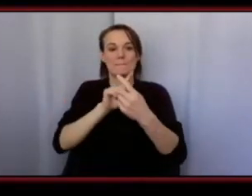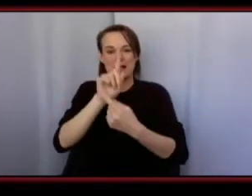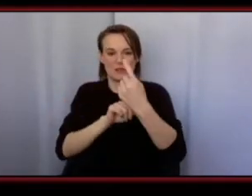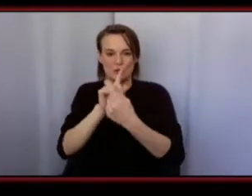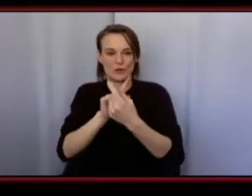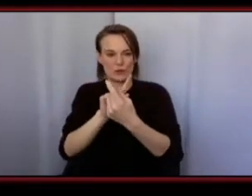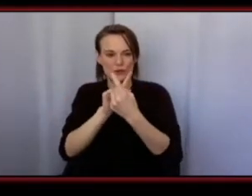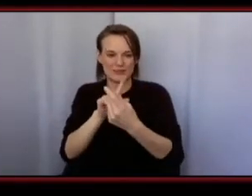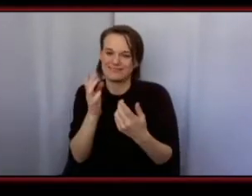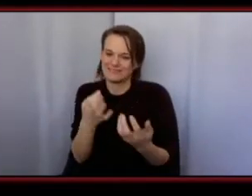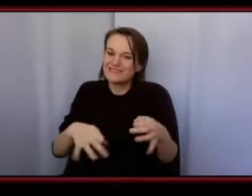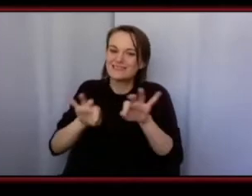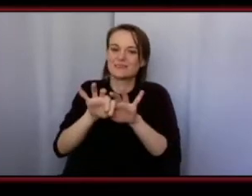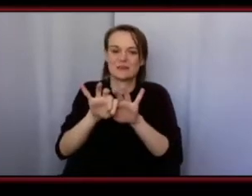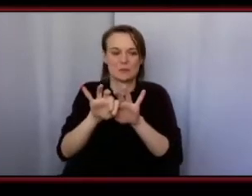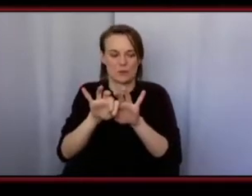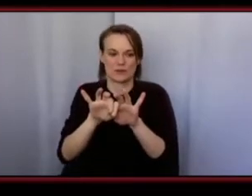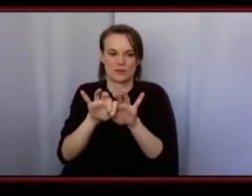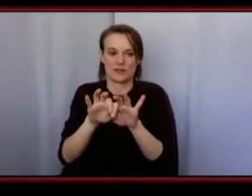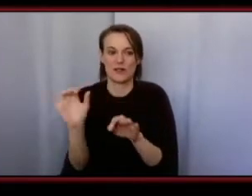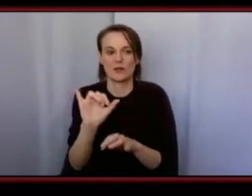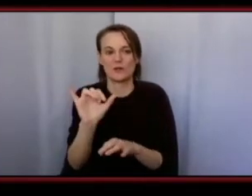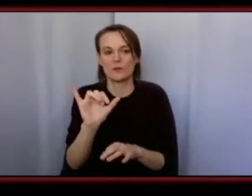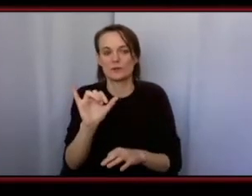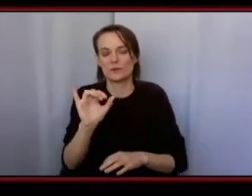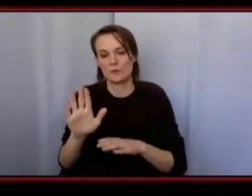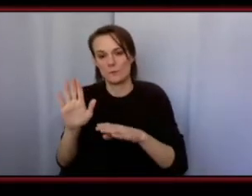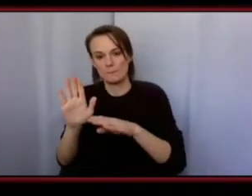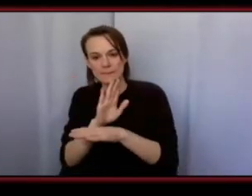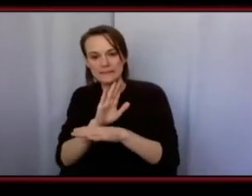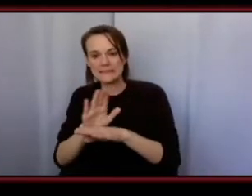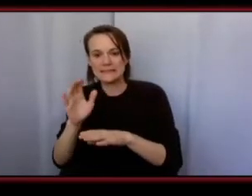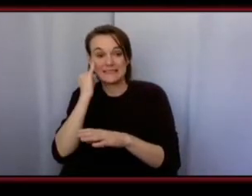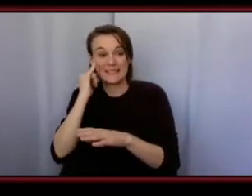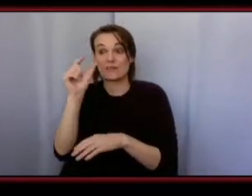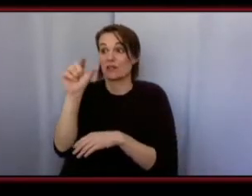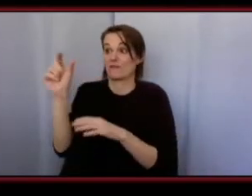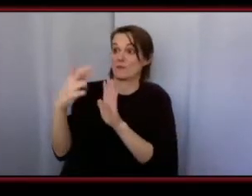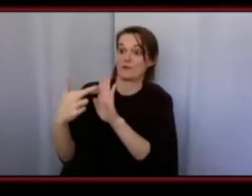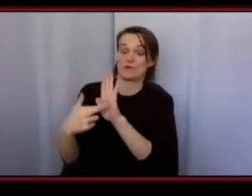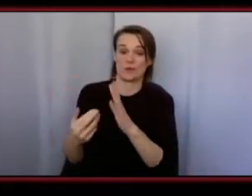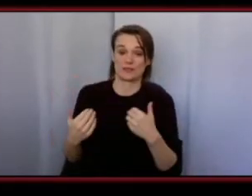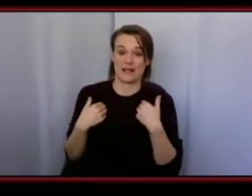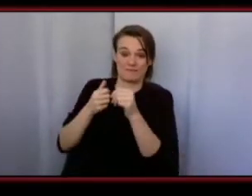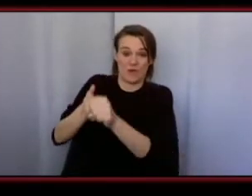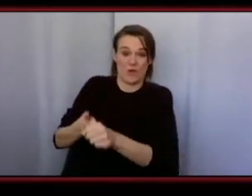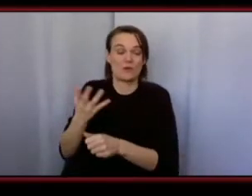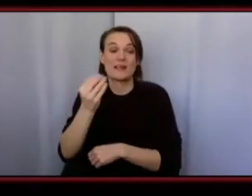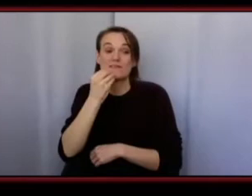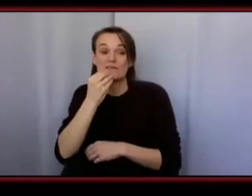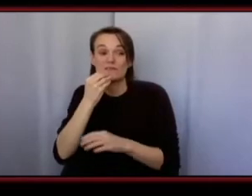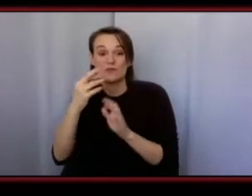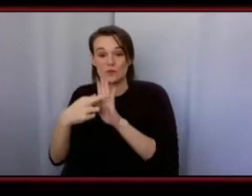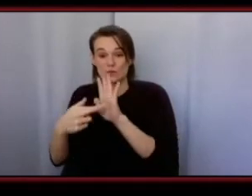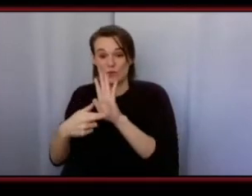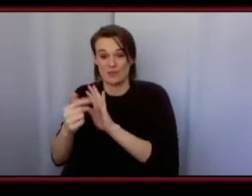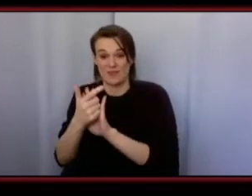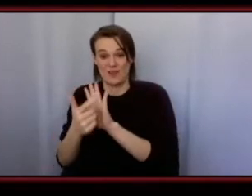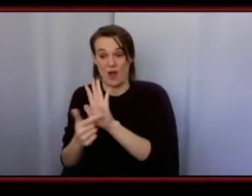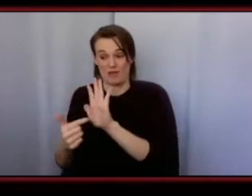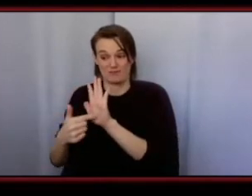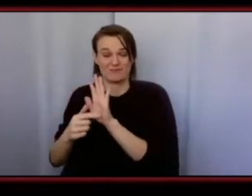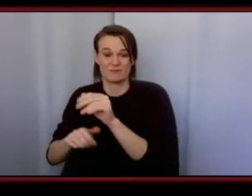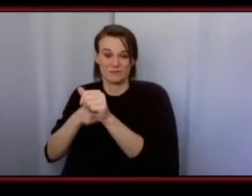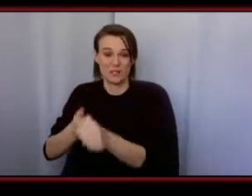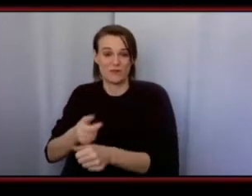they have and understanding the guidelines of who where you're under so let's say if it's food like what does the food and industry say you